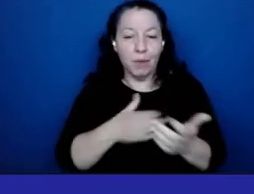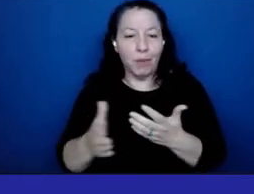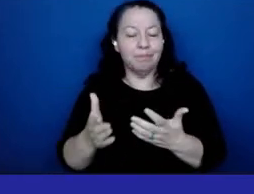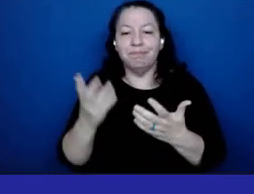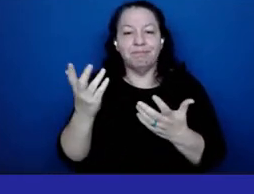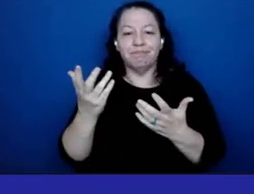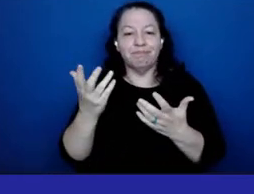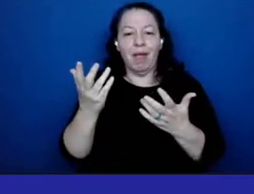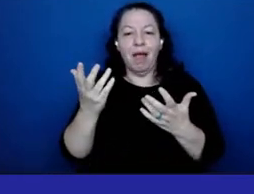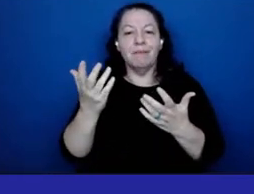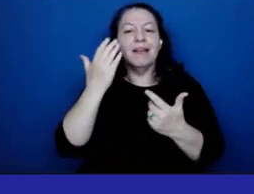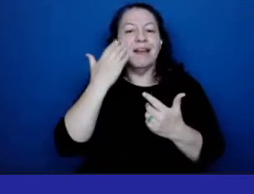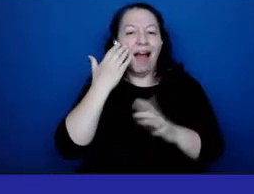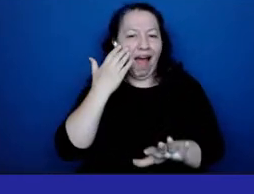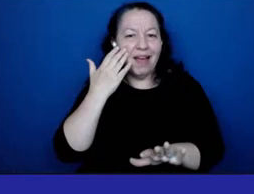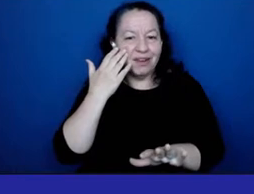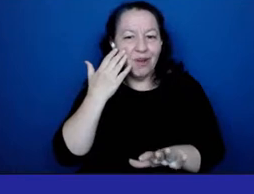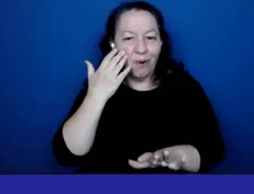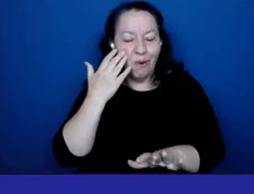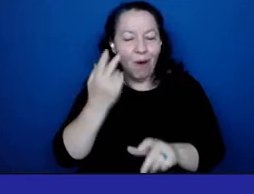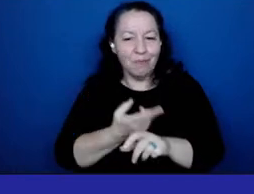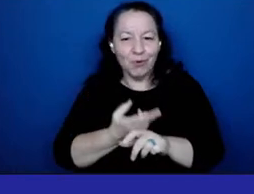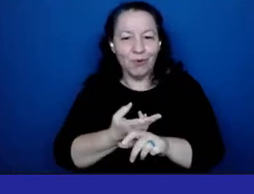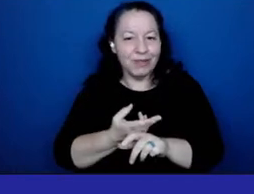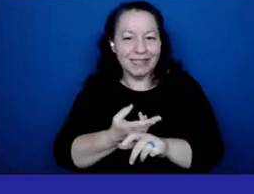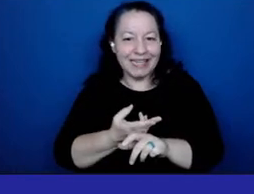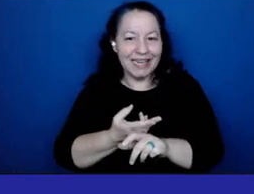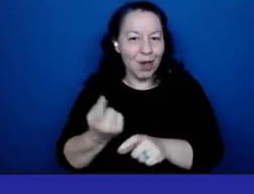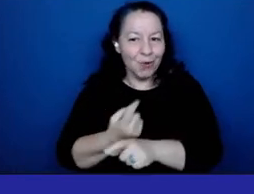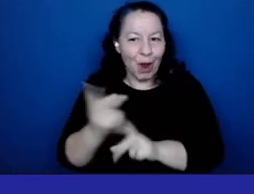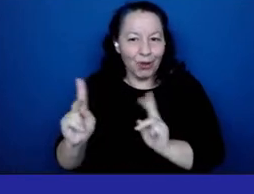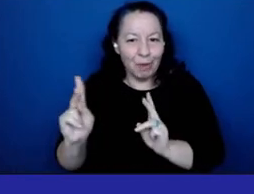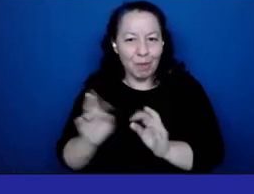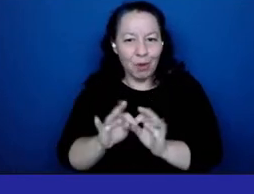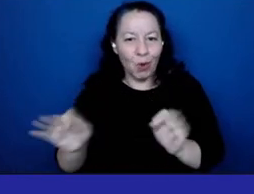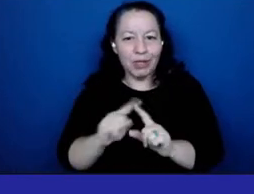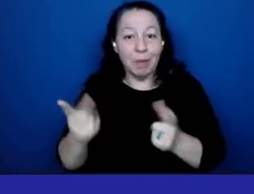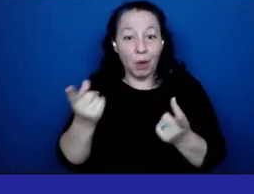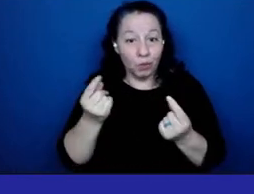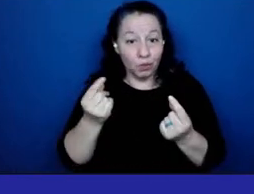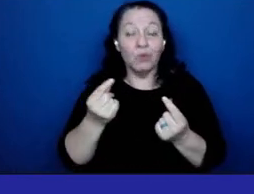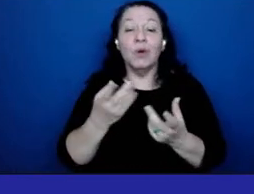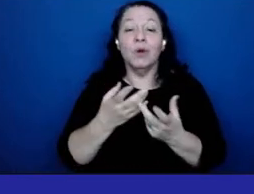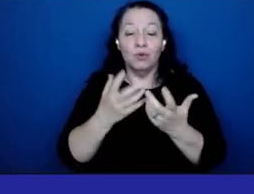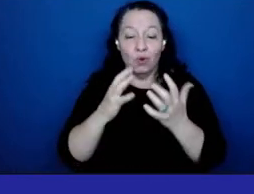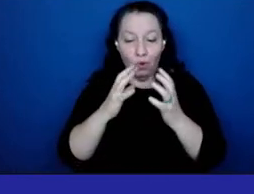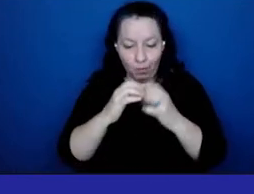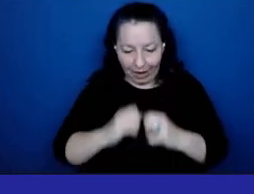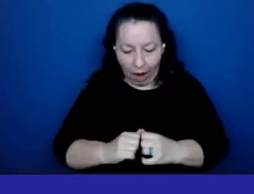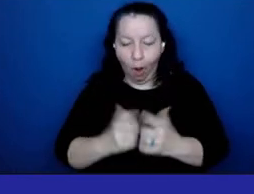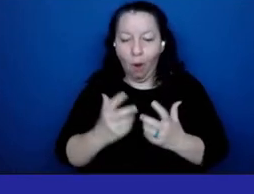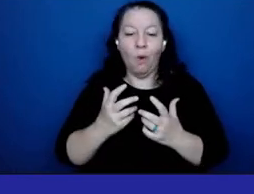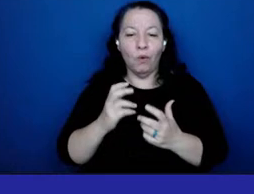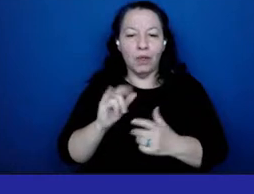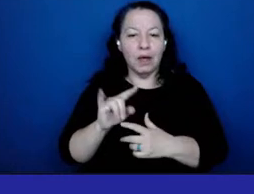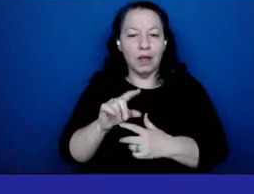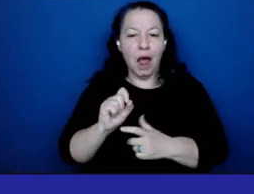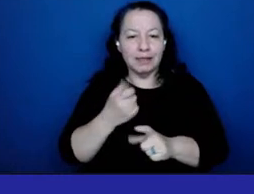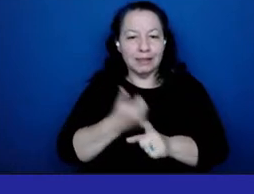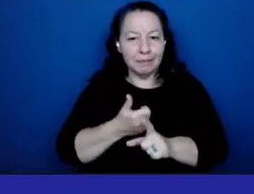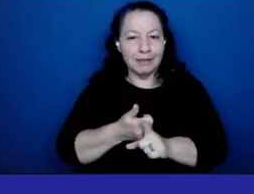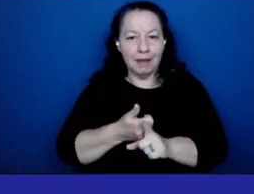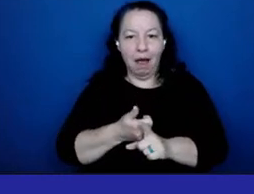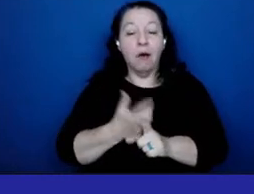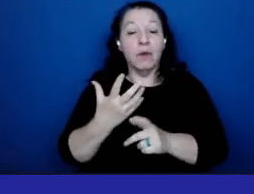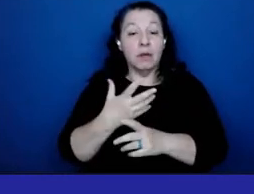i know i'm saying layman's terms i guess to break down the clots in addition to the um the